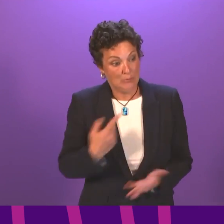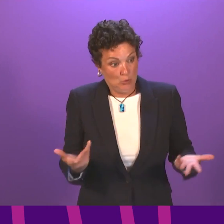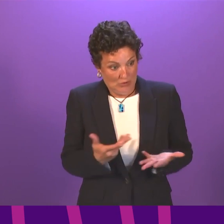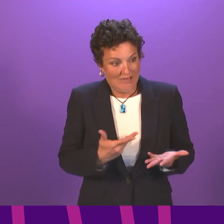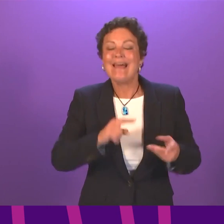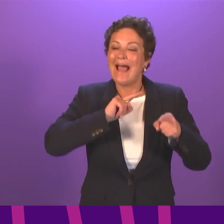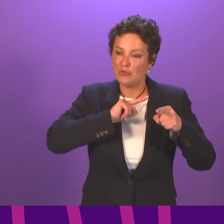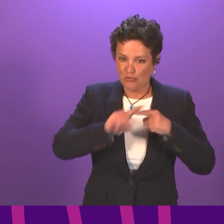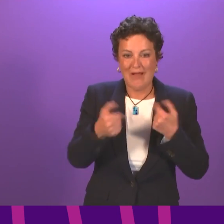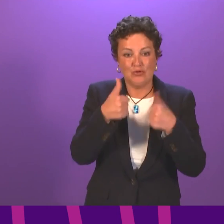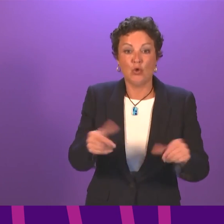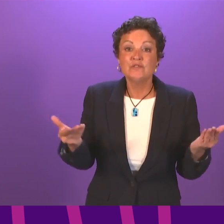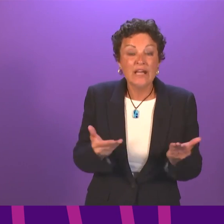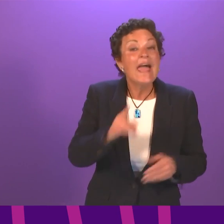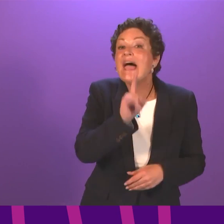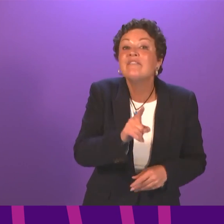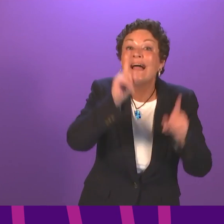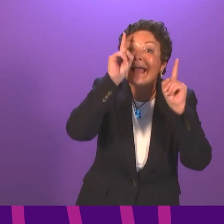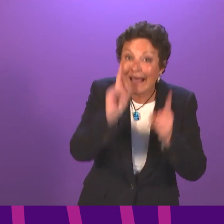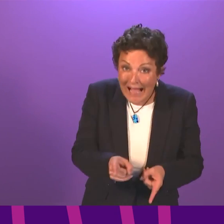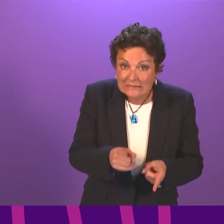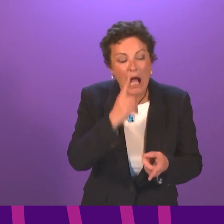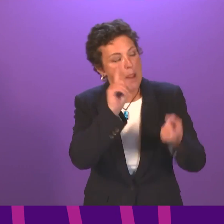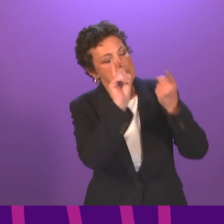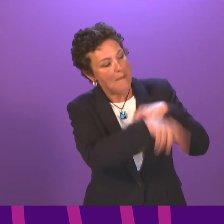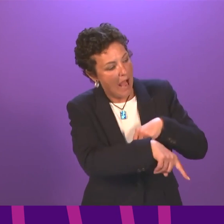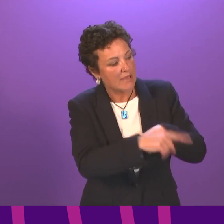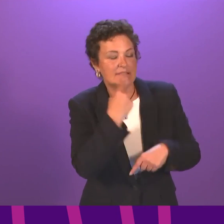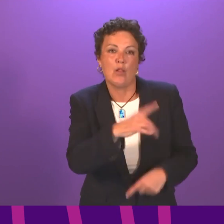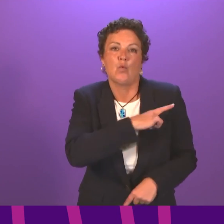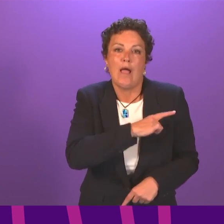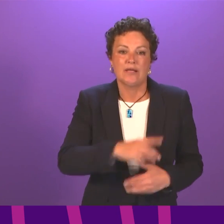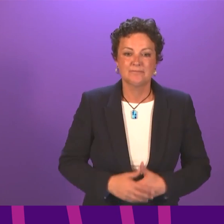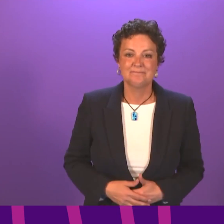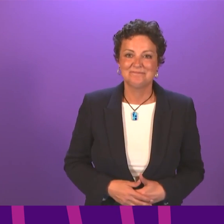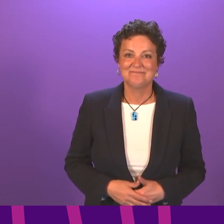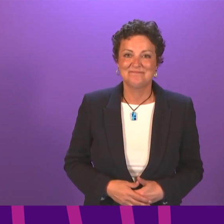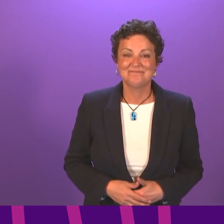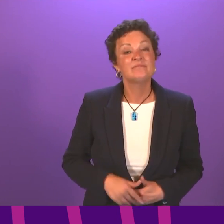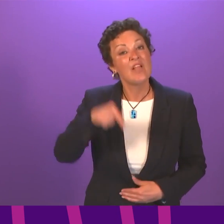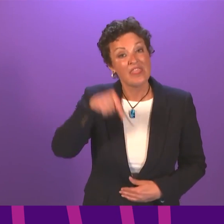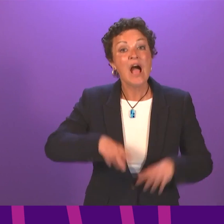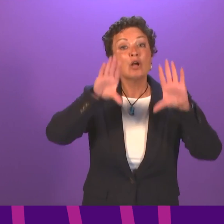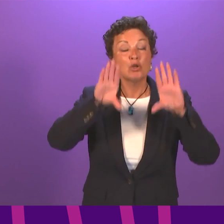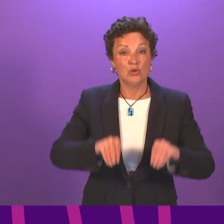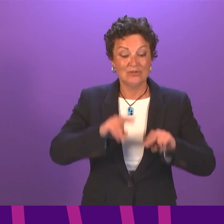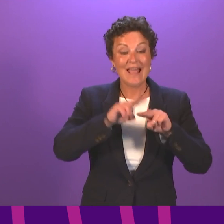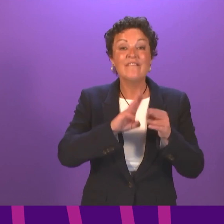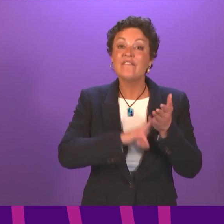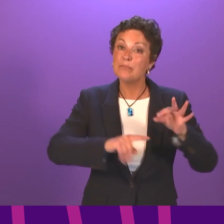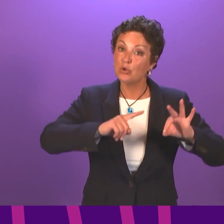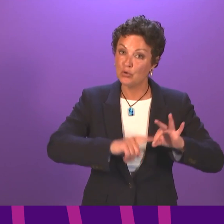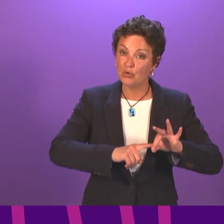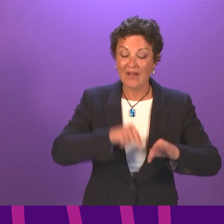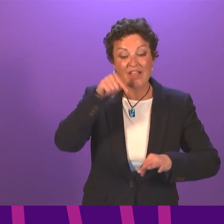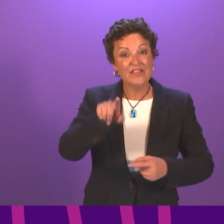if we can resolve that without the need for a meeting. If that is not possible, I will come back to Michael Mara with the reasons why not. That concludes the First Minister's questions and I